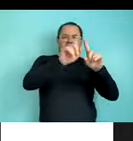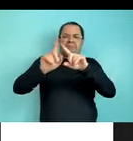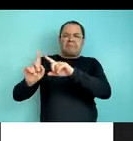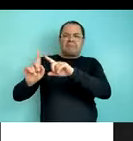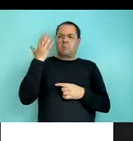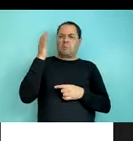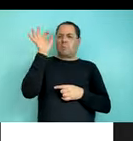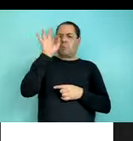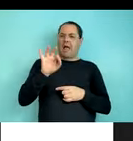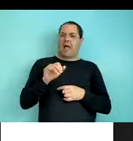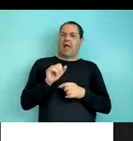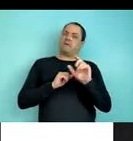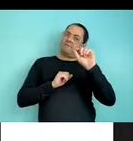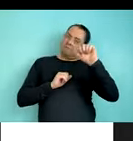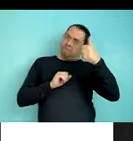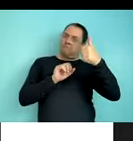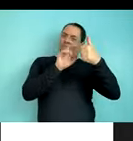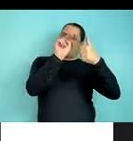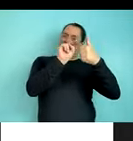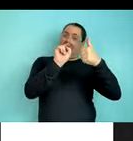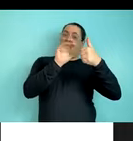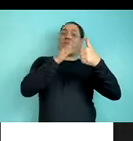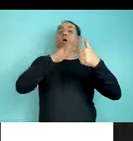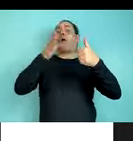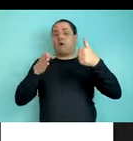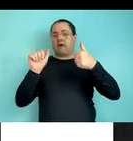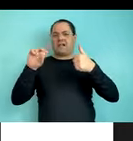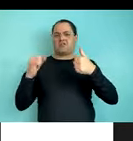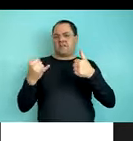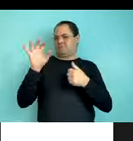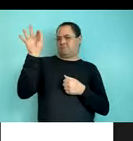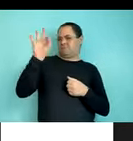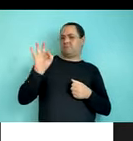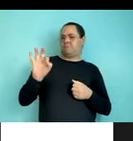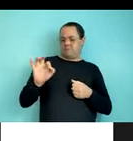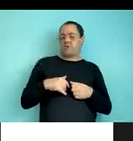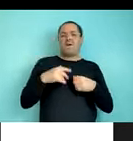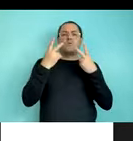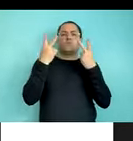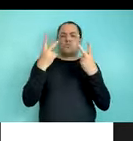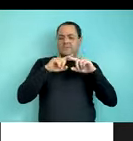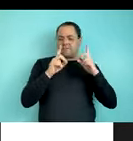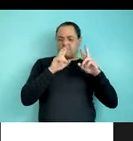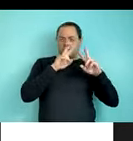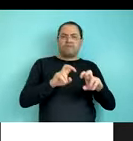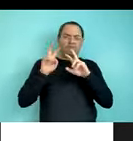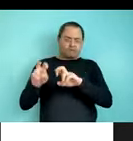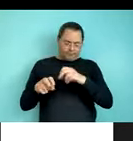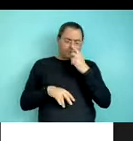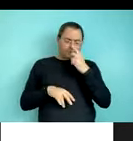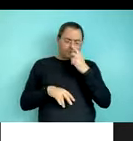And we're going to attempt to answer this question by looking at data from two different studies. We're first going to